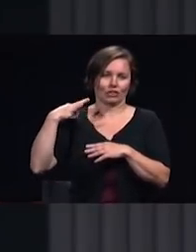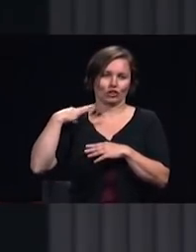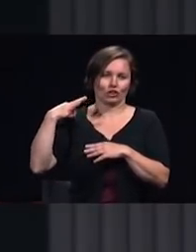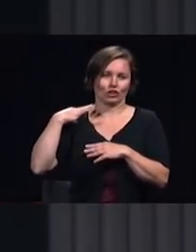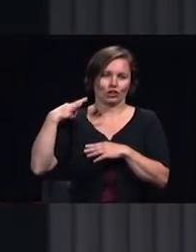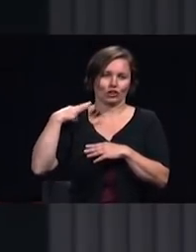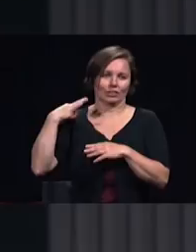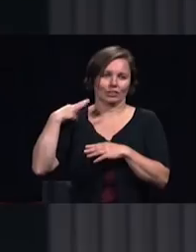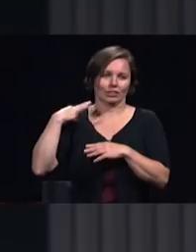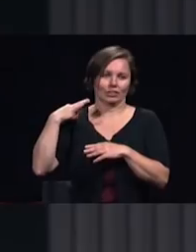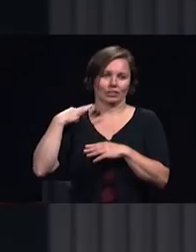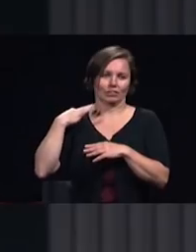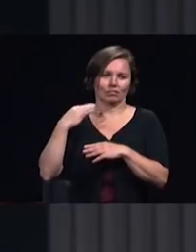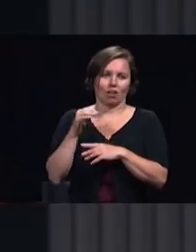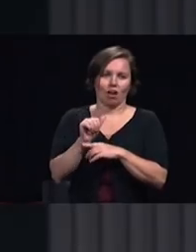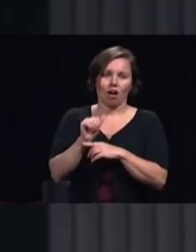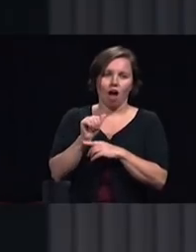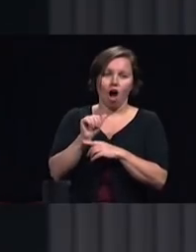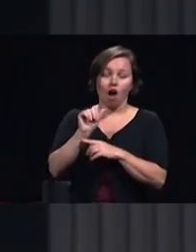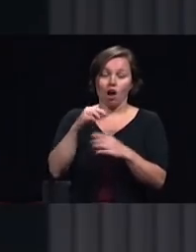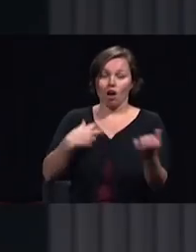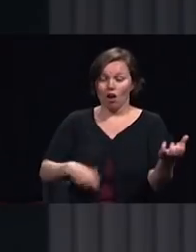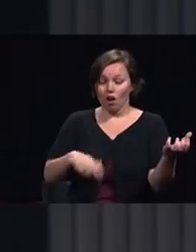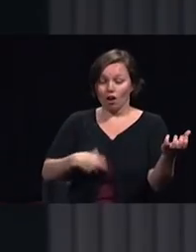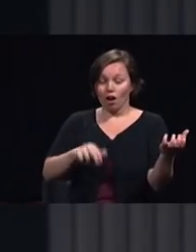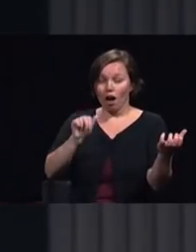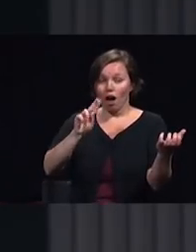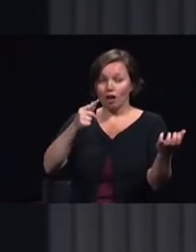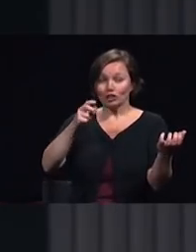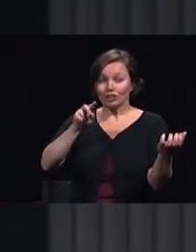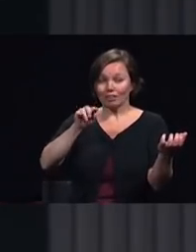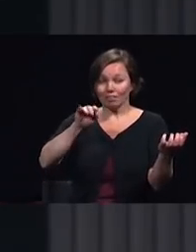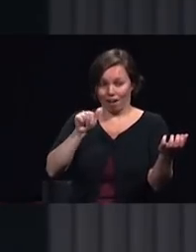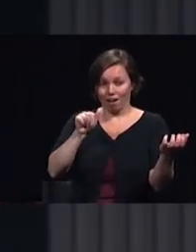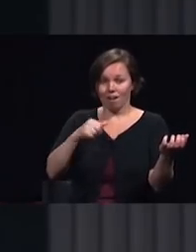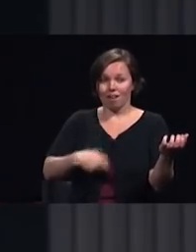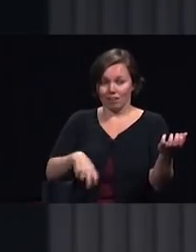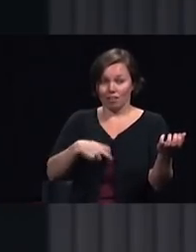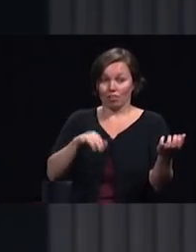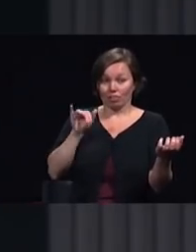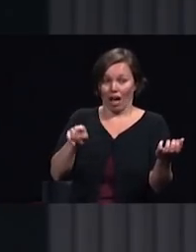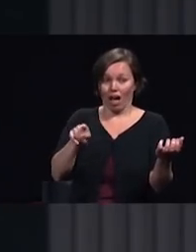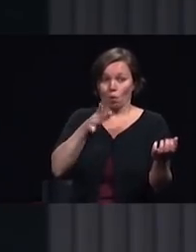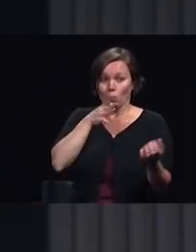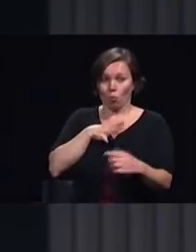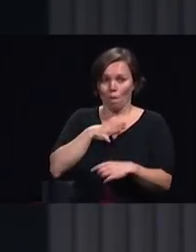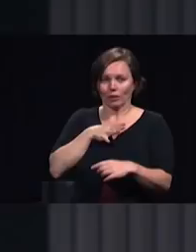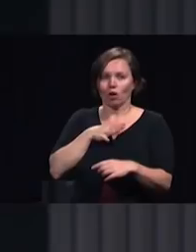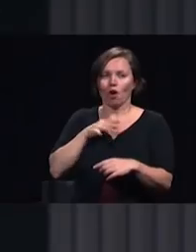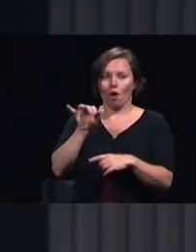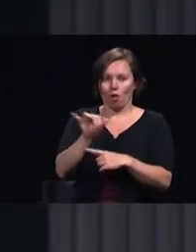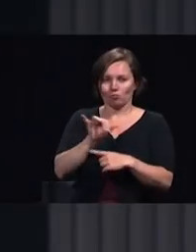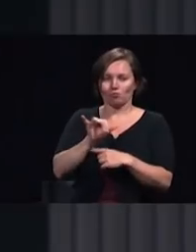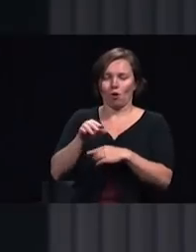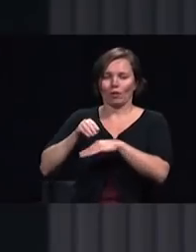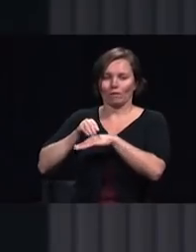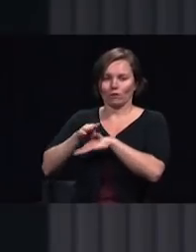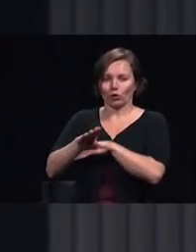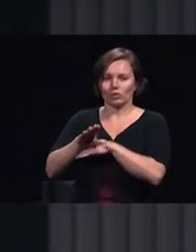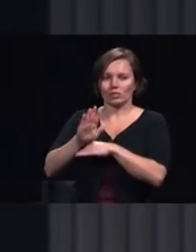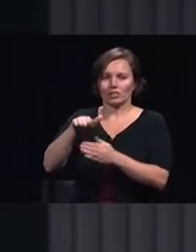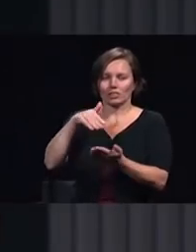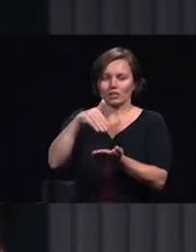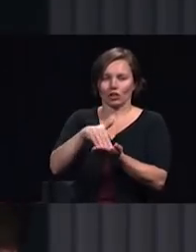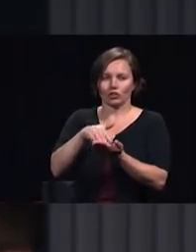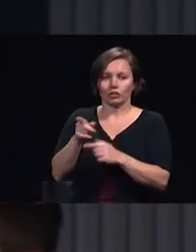I heard the story of this woman who was ministered to through a center of influence she said I wasn't looking for